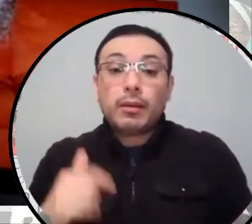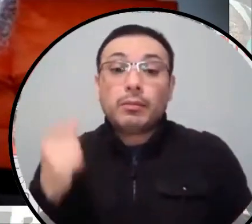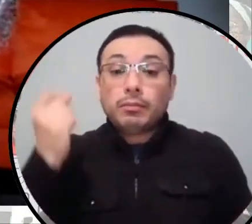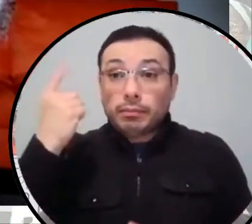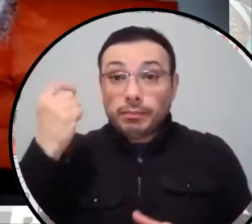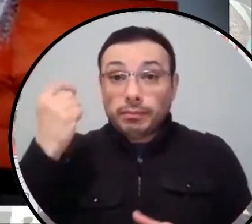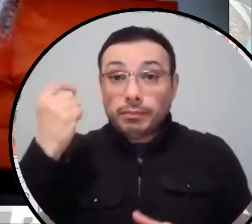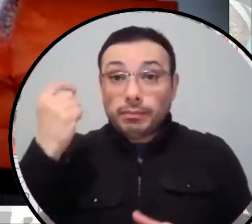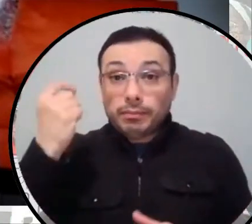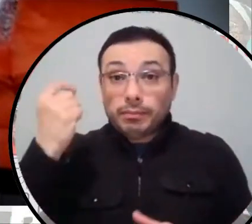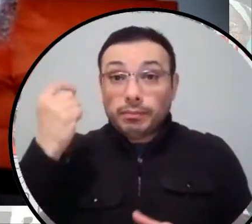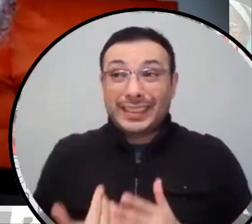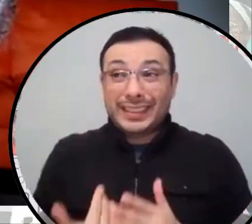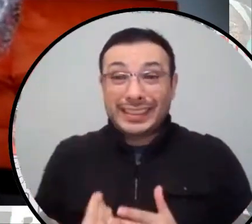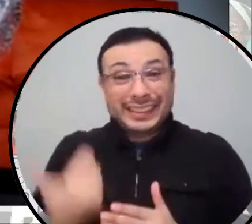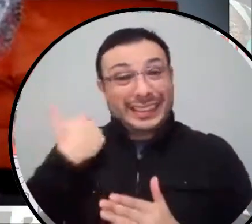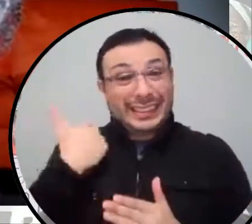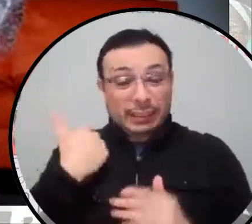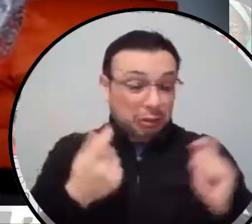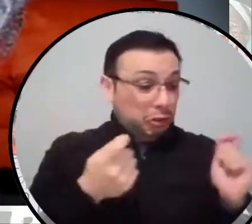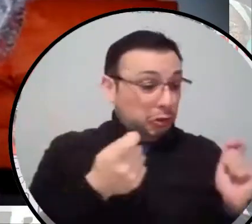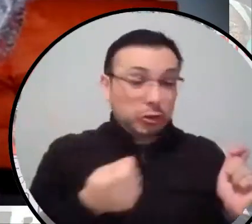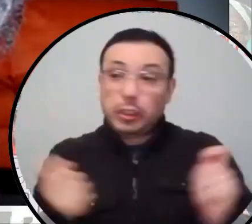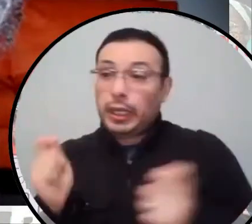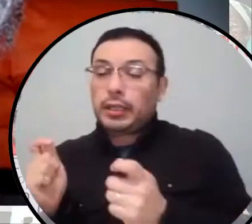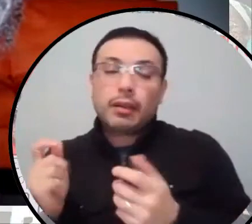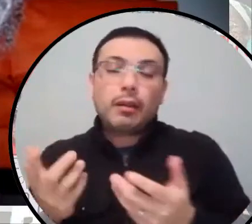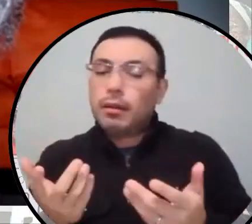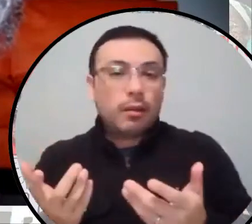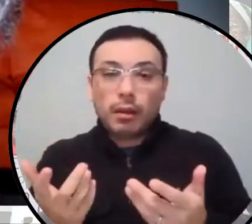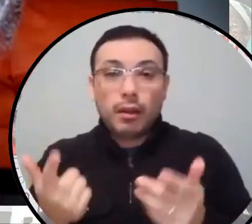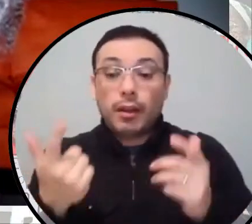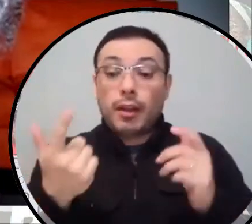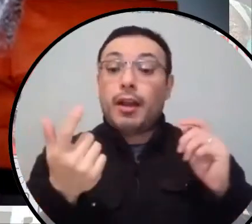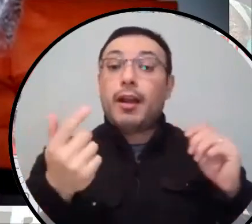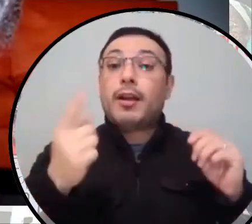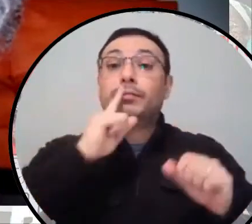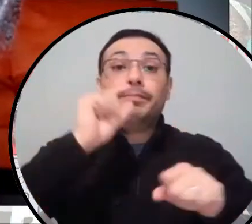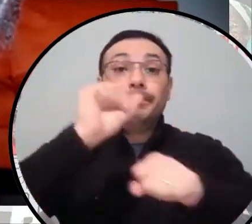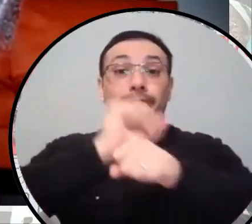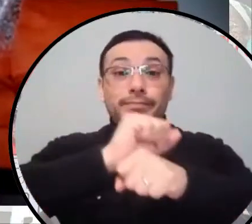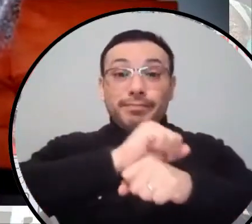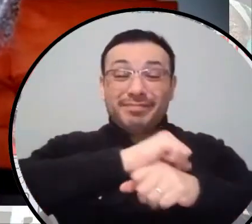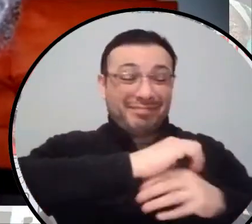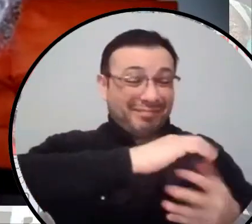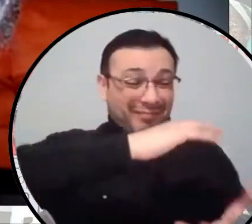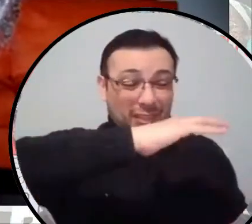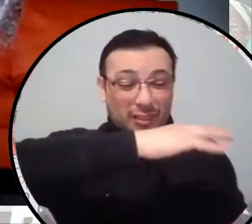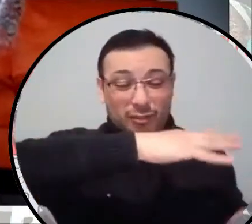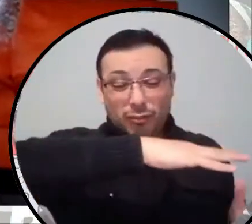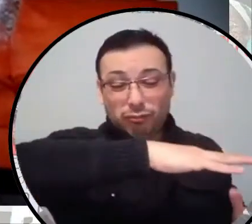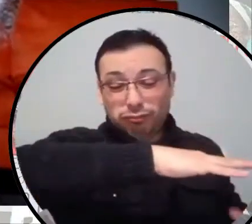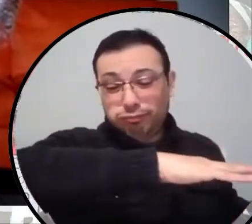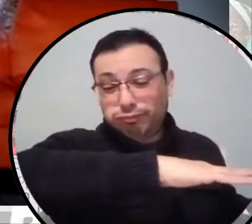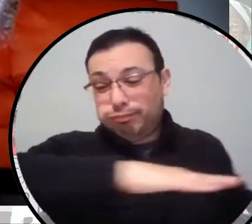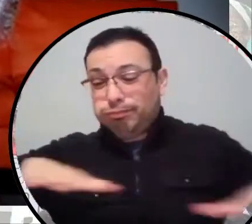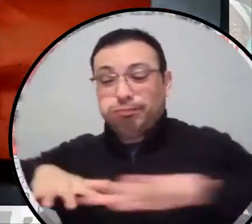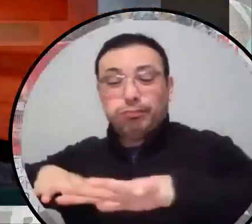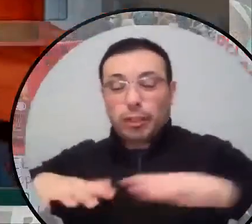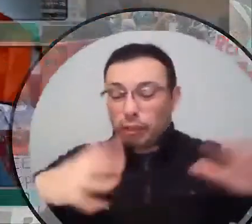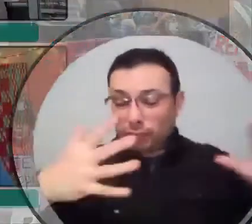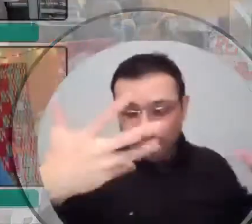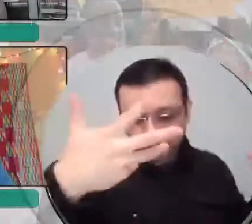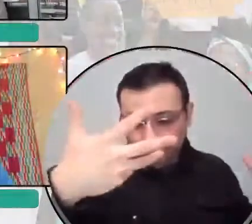generations to build a movement like this. So I think we're now finally ready for abolition after so many failures of reforms.